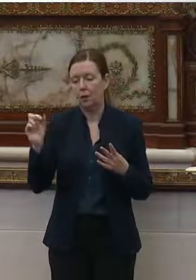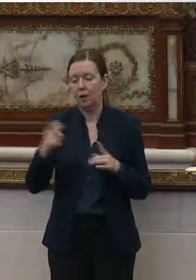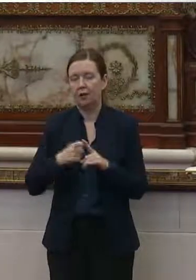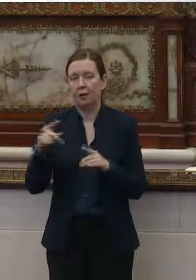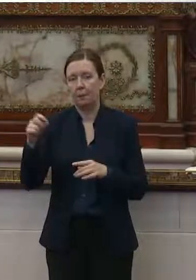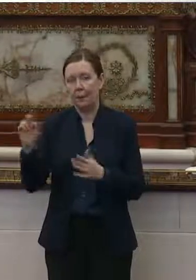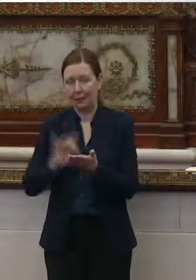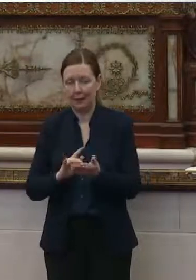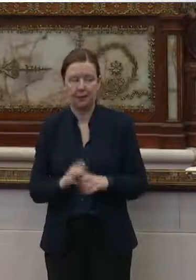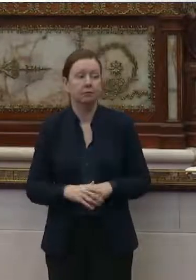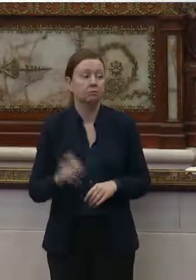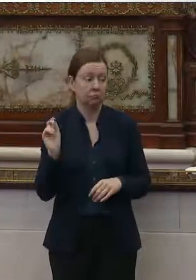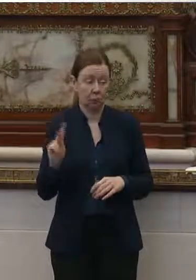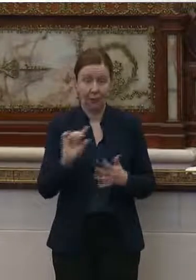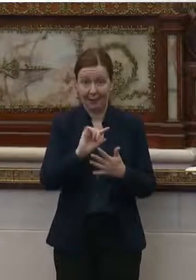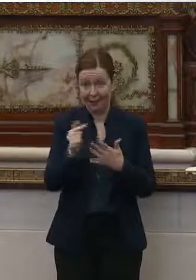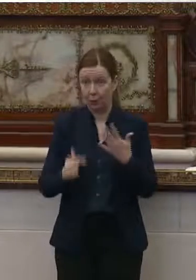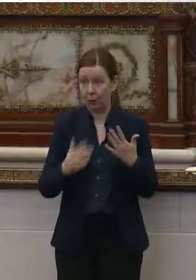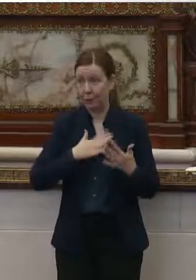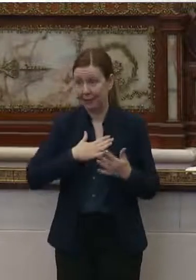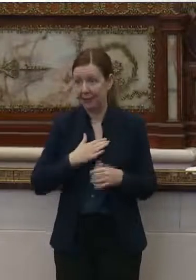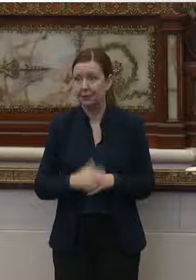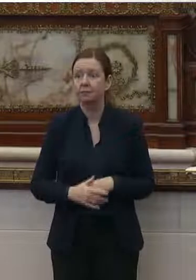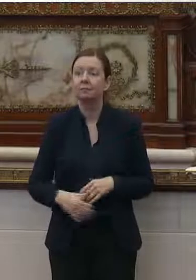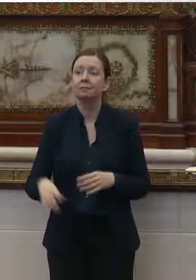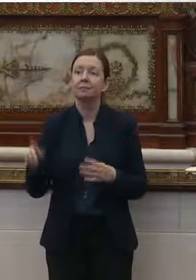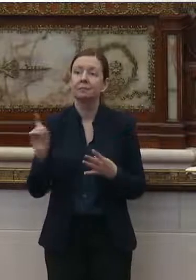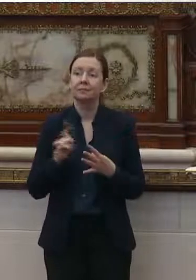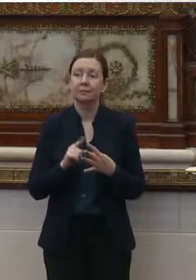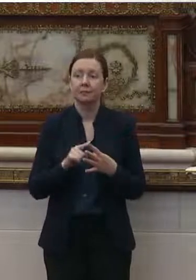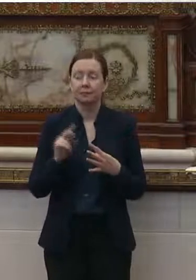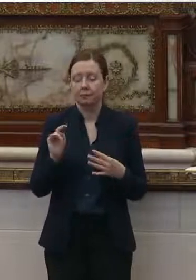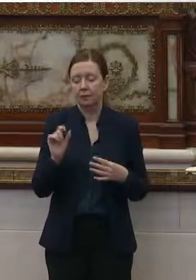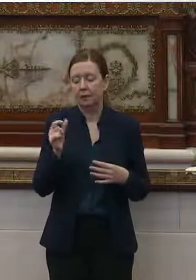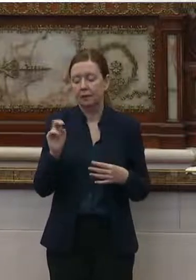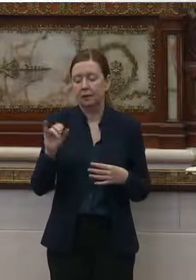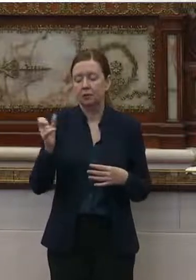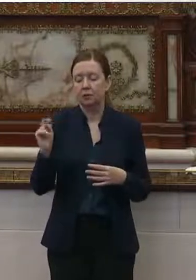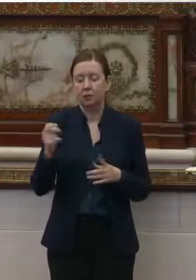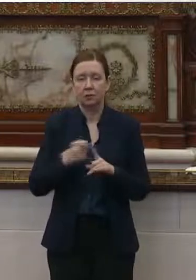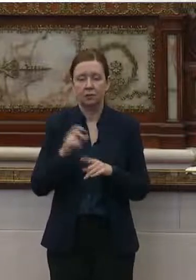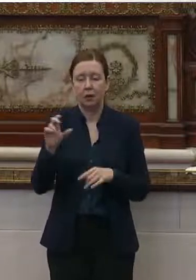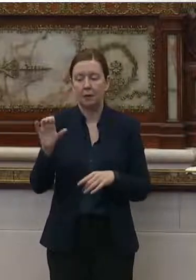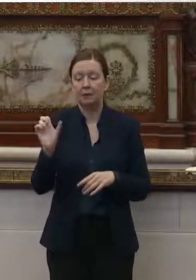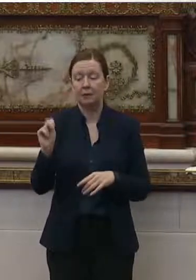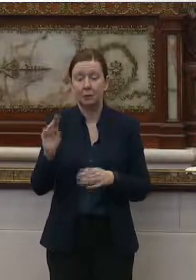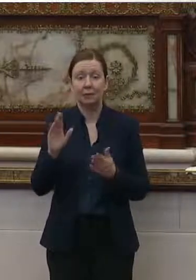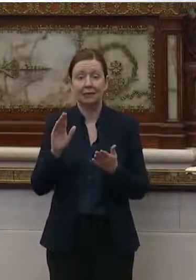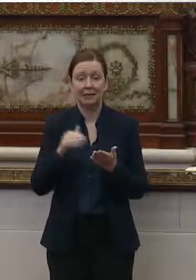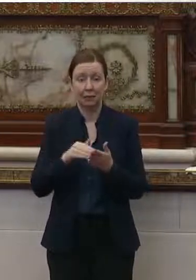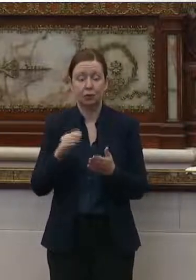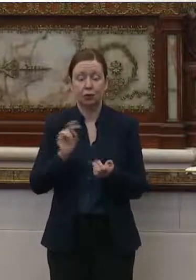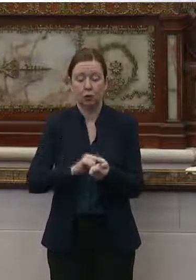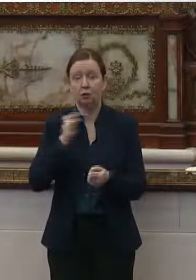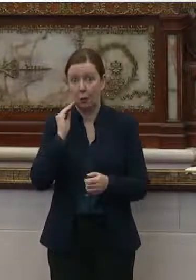Okay. Okay. that order. Okay. Uh, up first we have Nelson Jones from Somerton center nursing home.